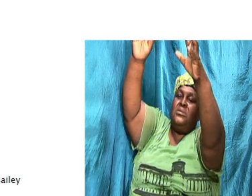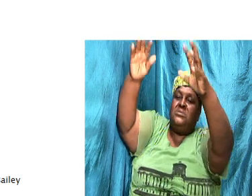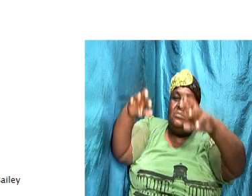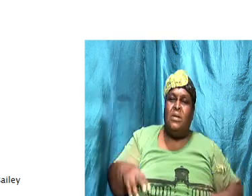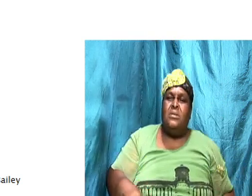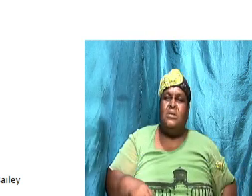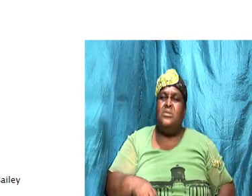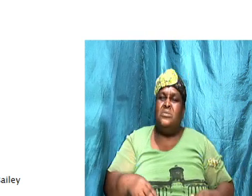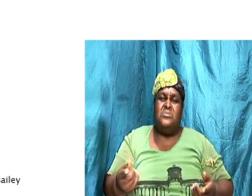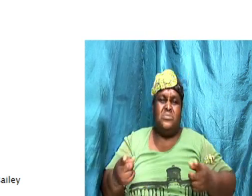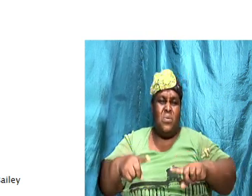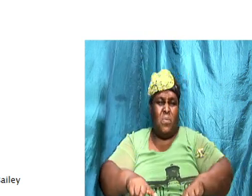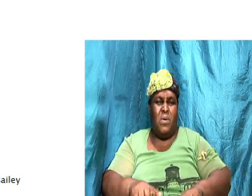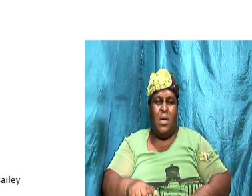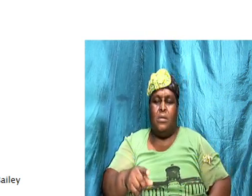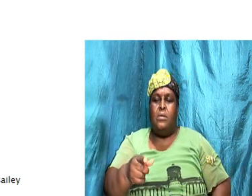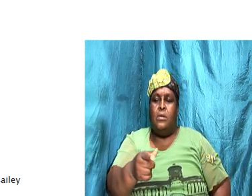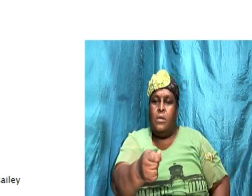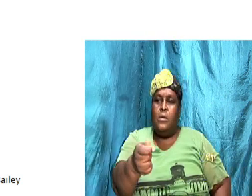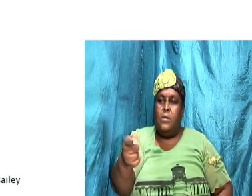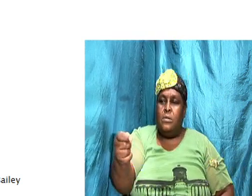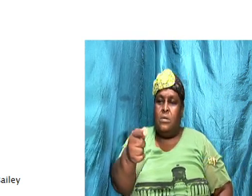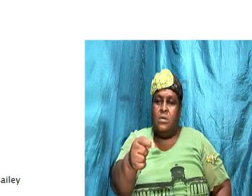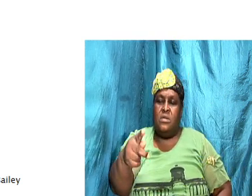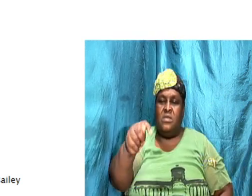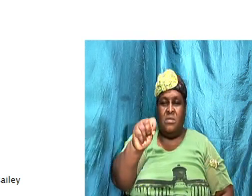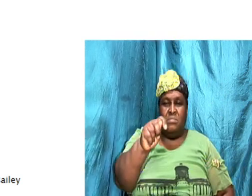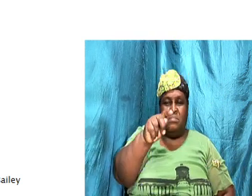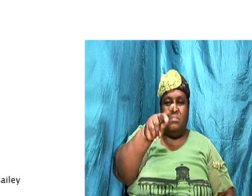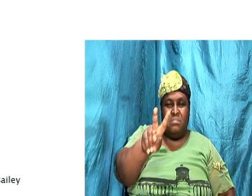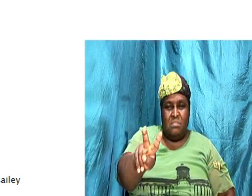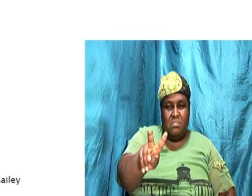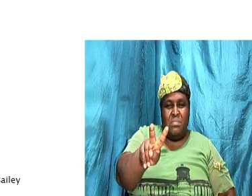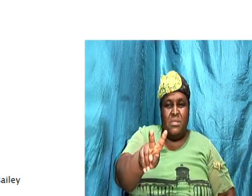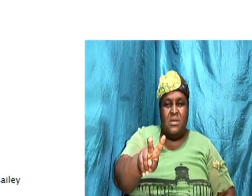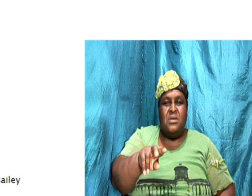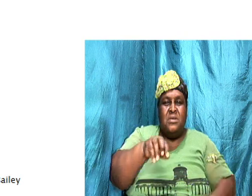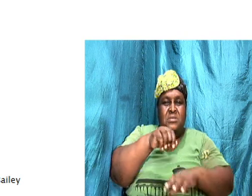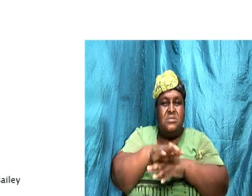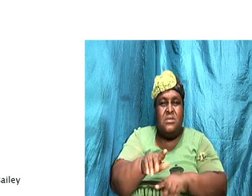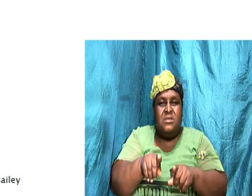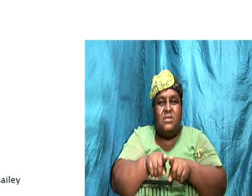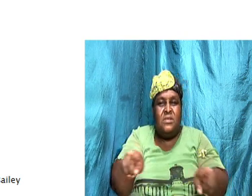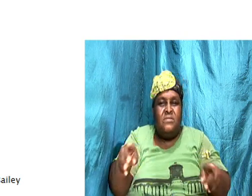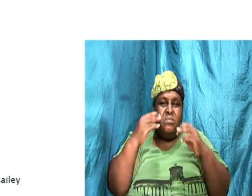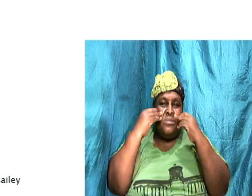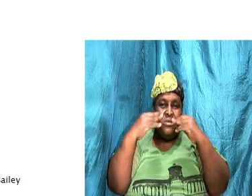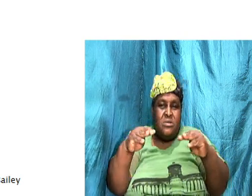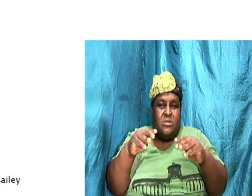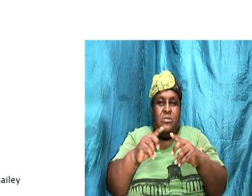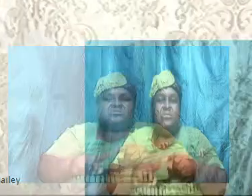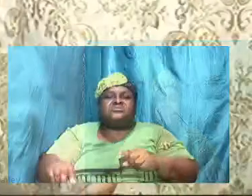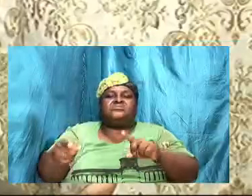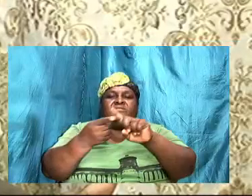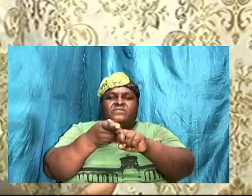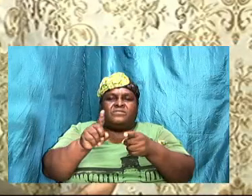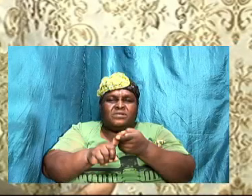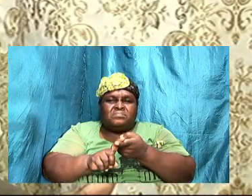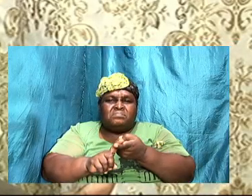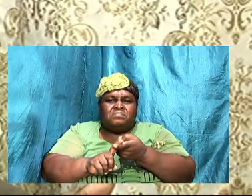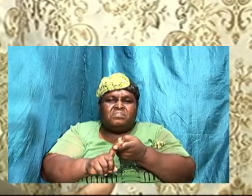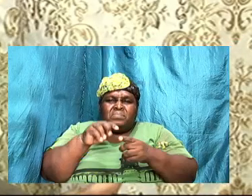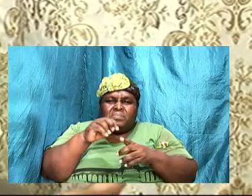you know, it will send a different kind of message to your spouse. And in the back of your